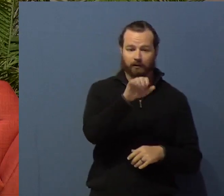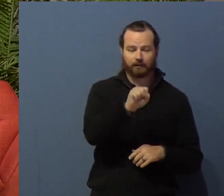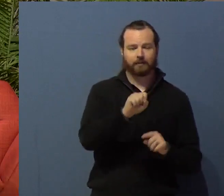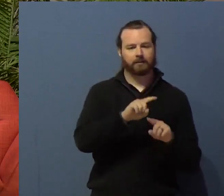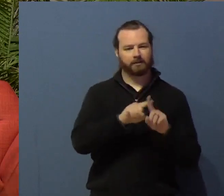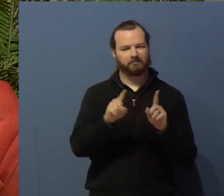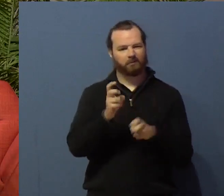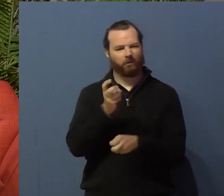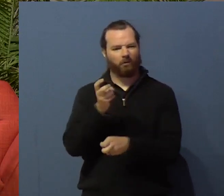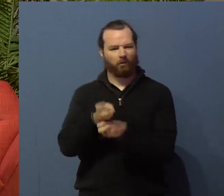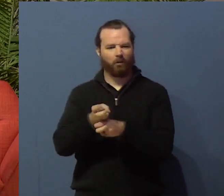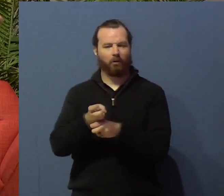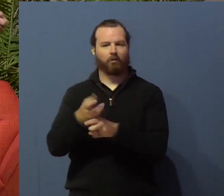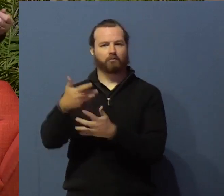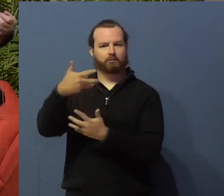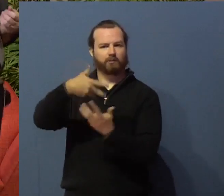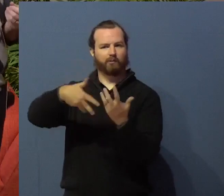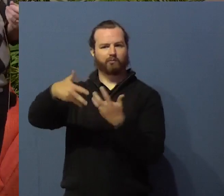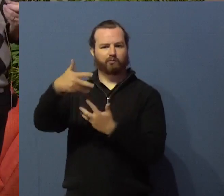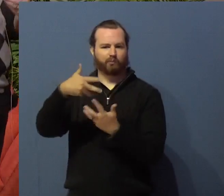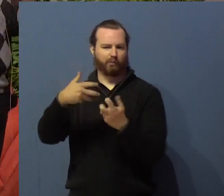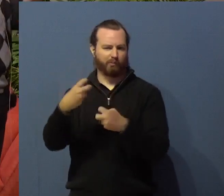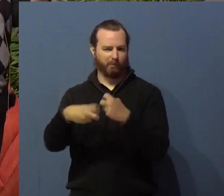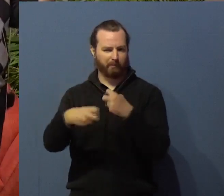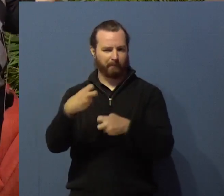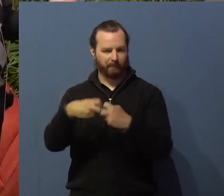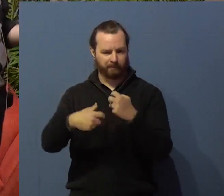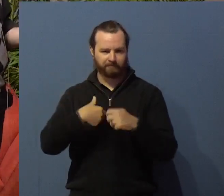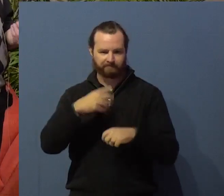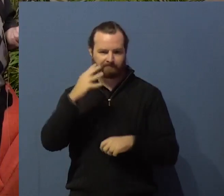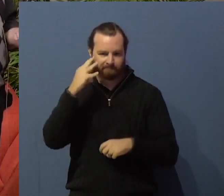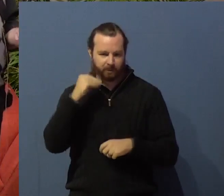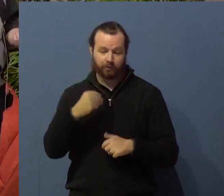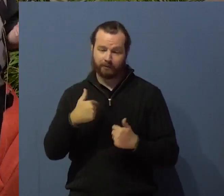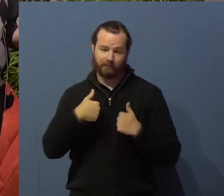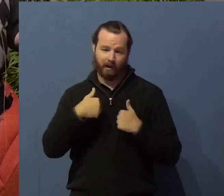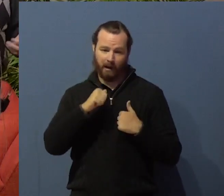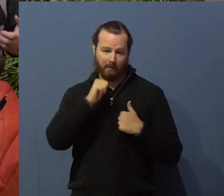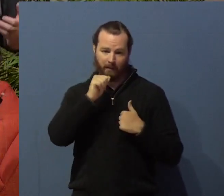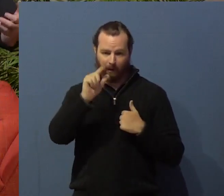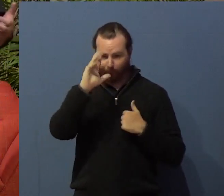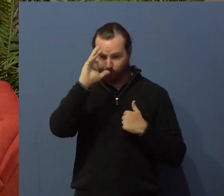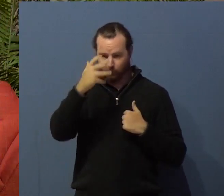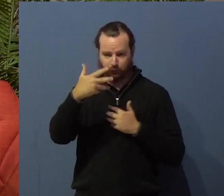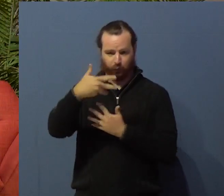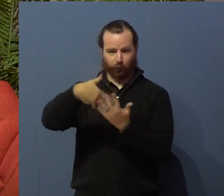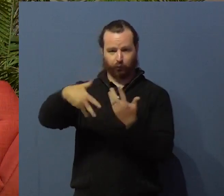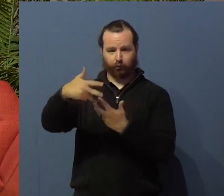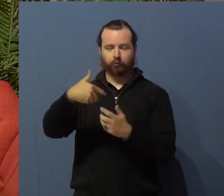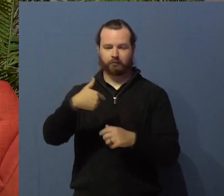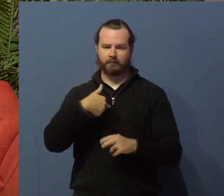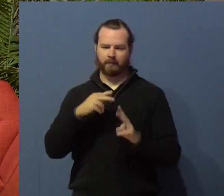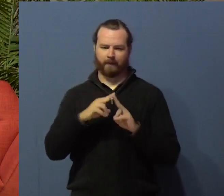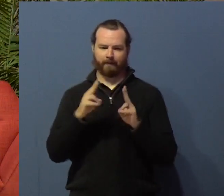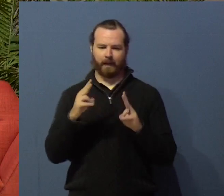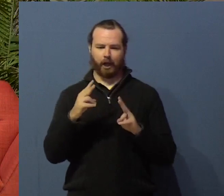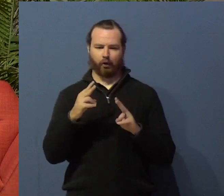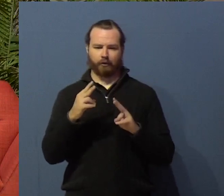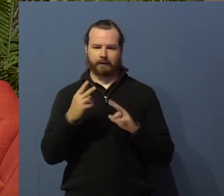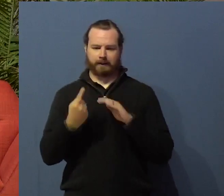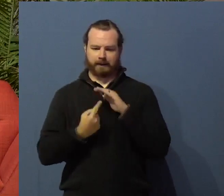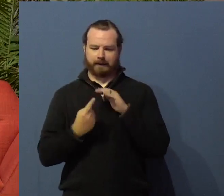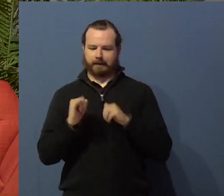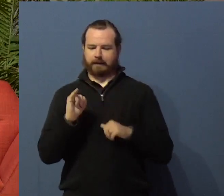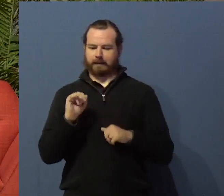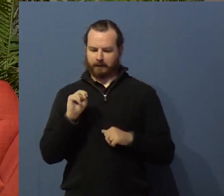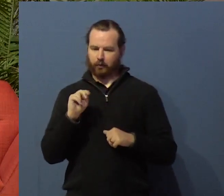terribly social person. As anybody can tell you, I am so introverted, it takes a lot to get me out of